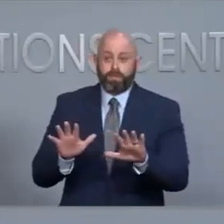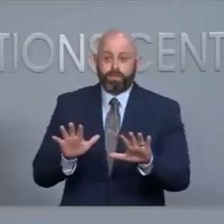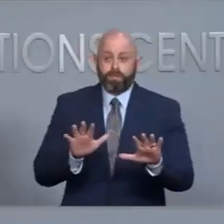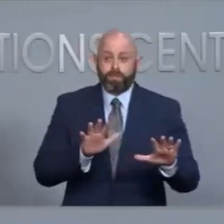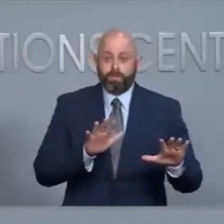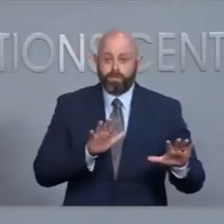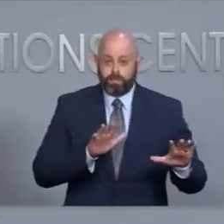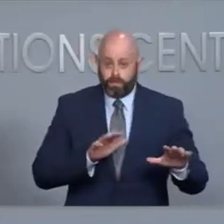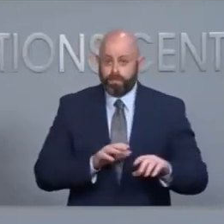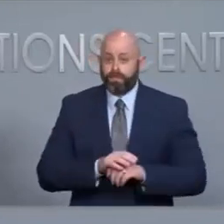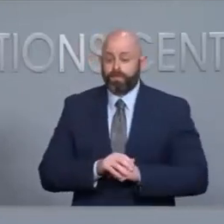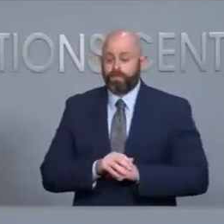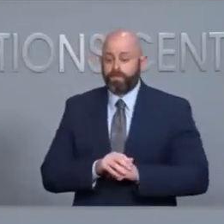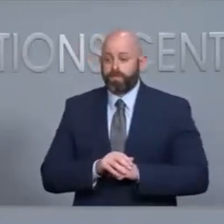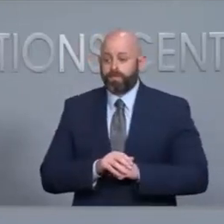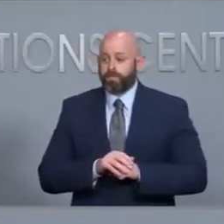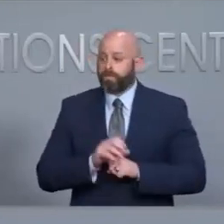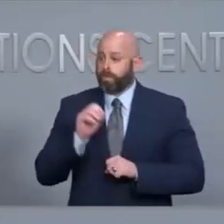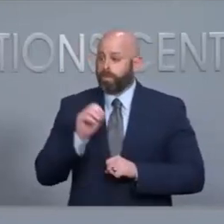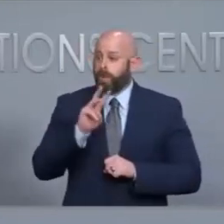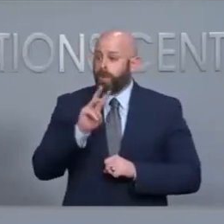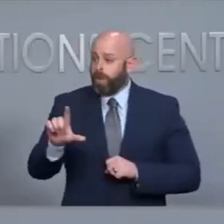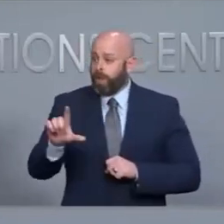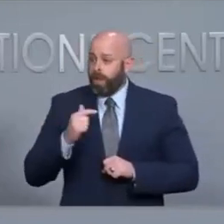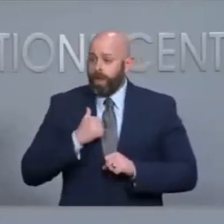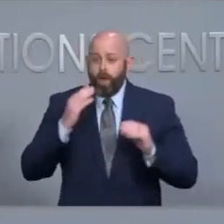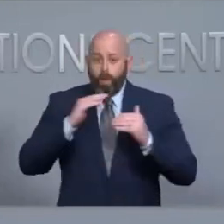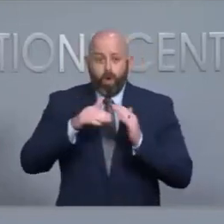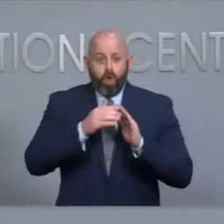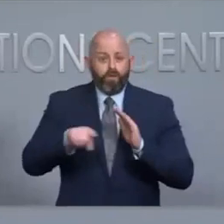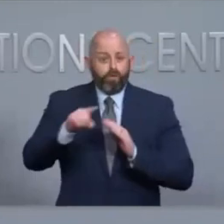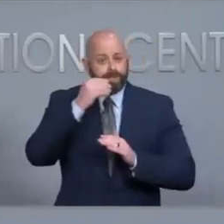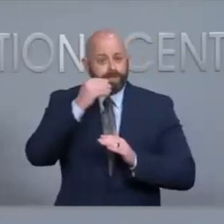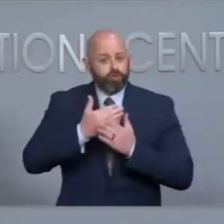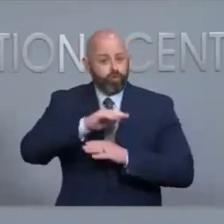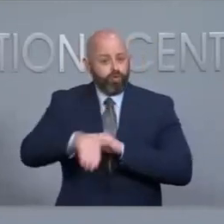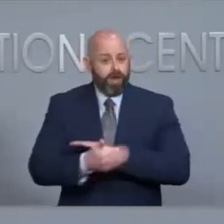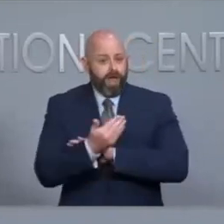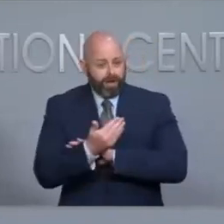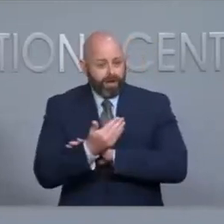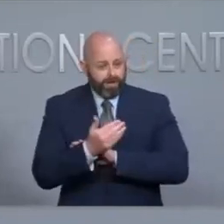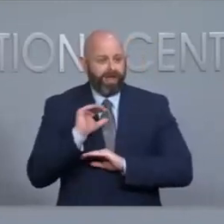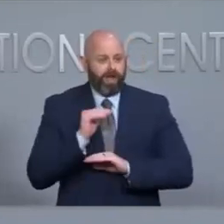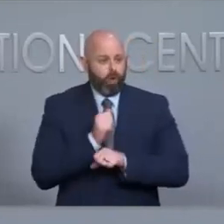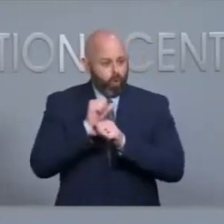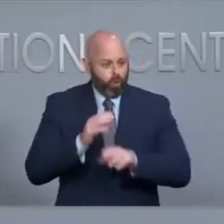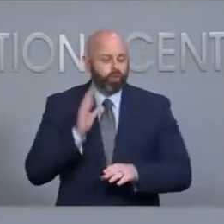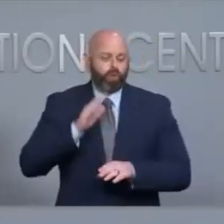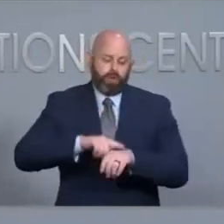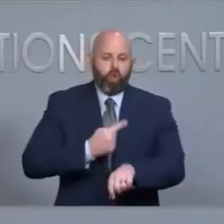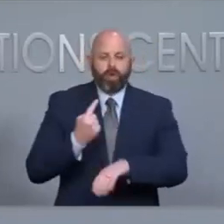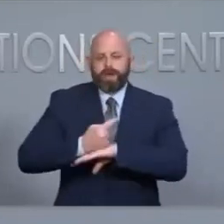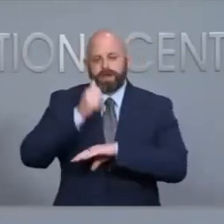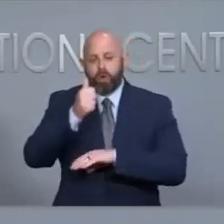right well I hope all of you get a good night's sleep just like our workers because it's going to be a long day for you tomorrow too